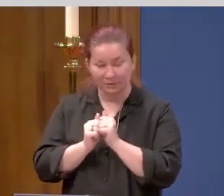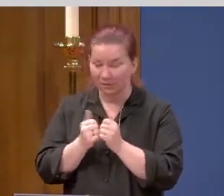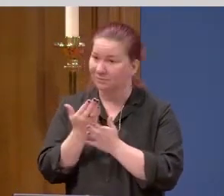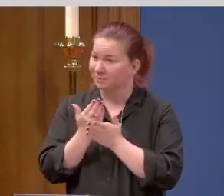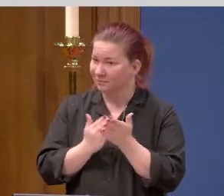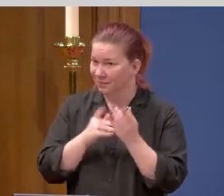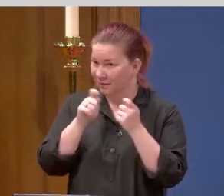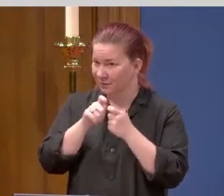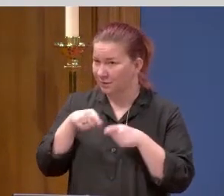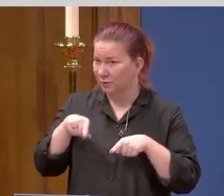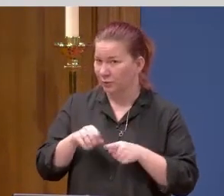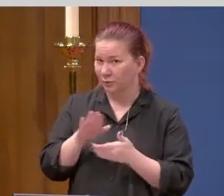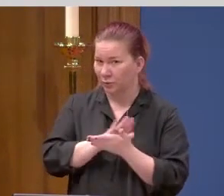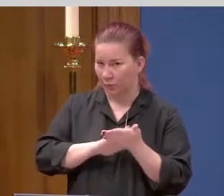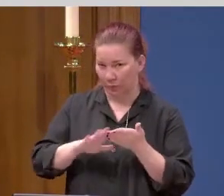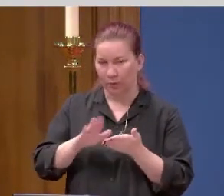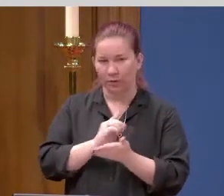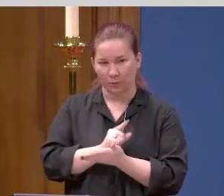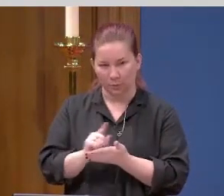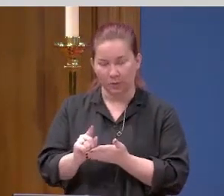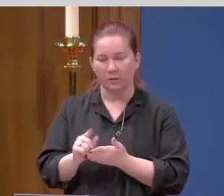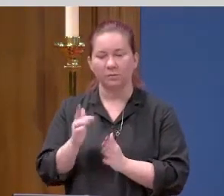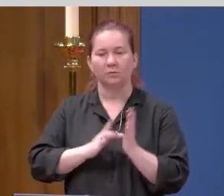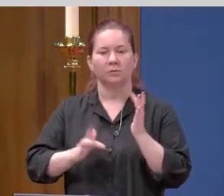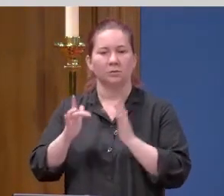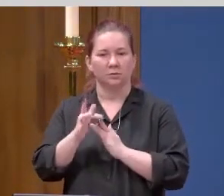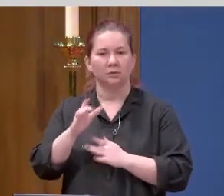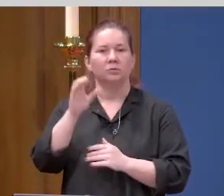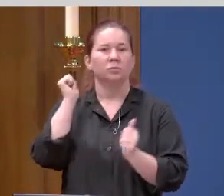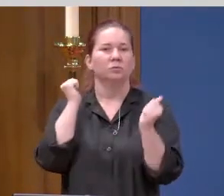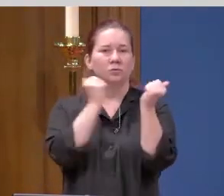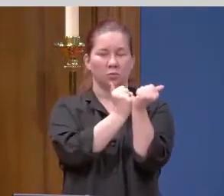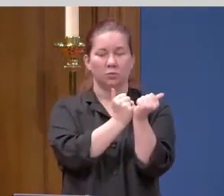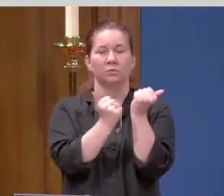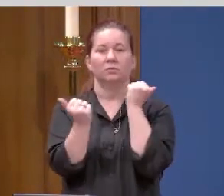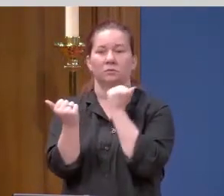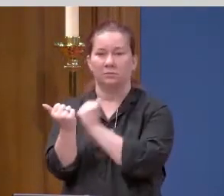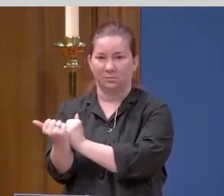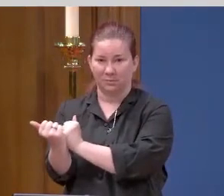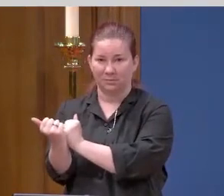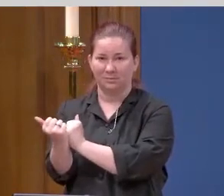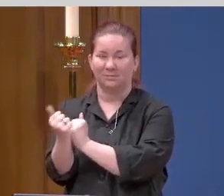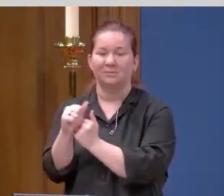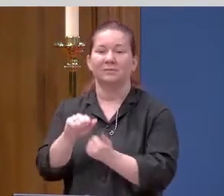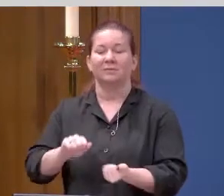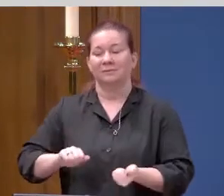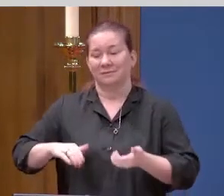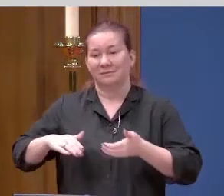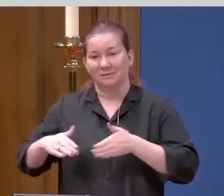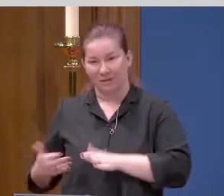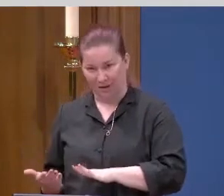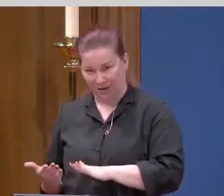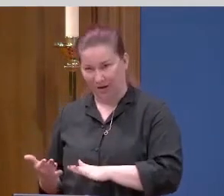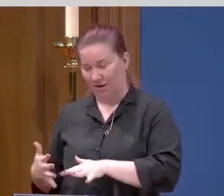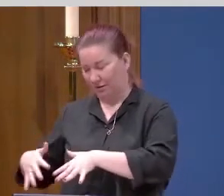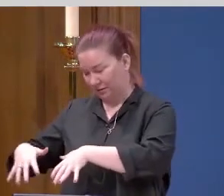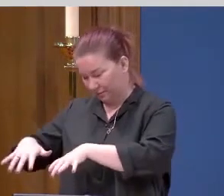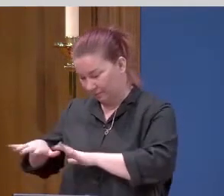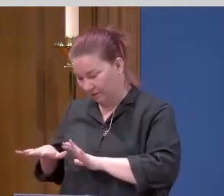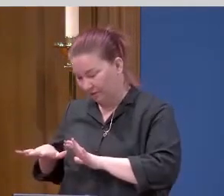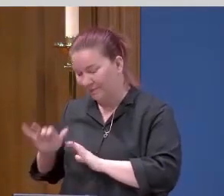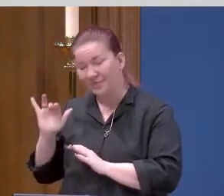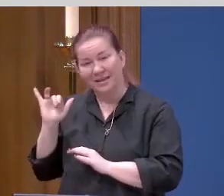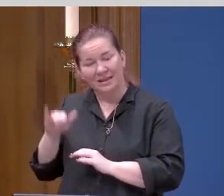detail during Holy Week. Jesus was crucified, died, buried. It's an